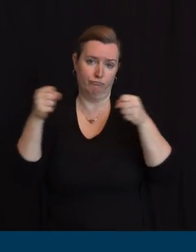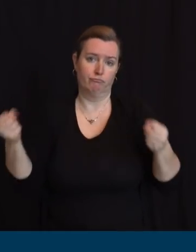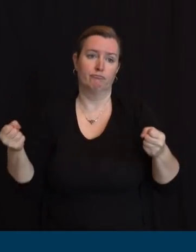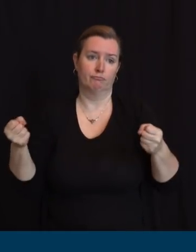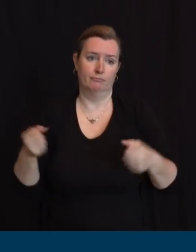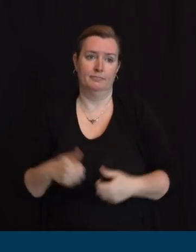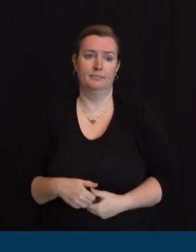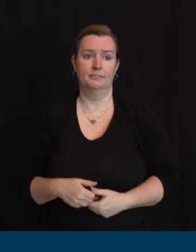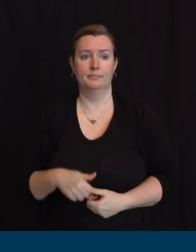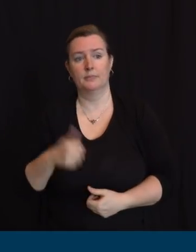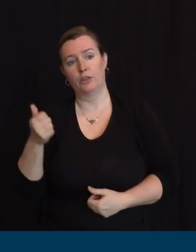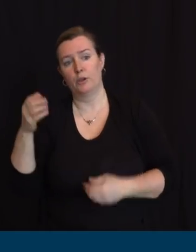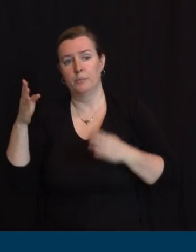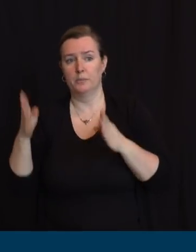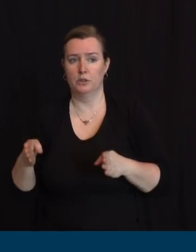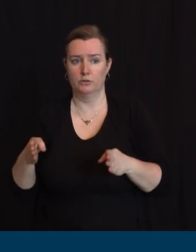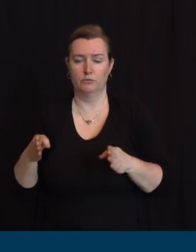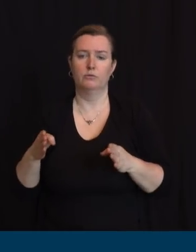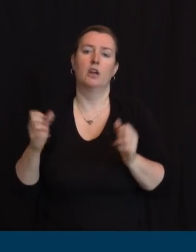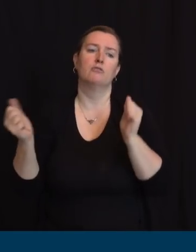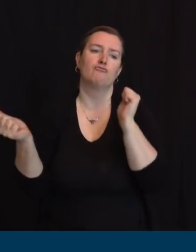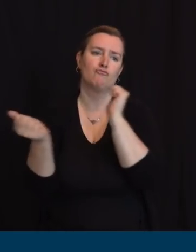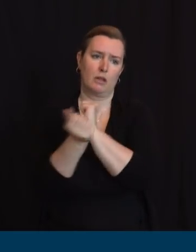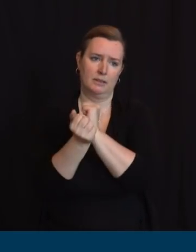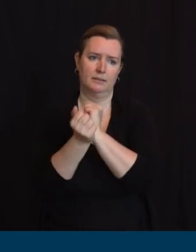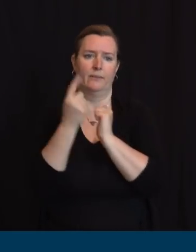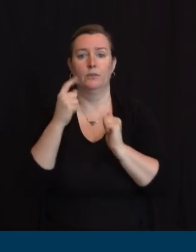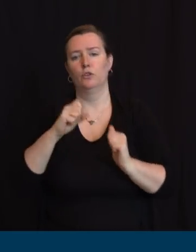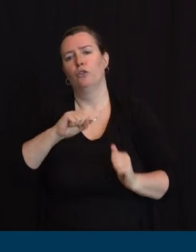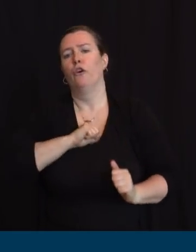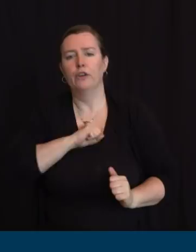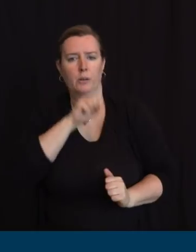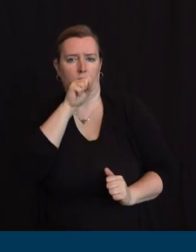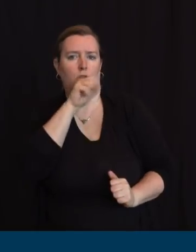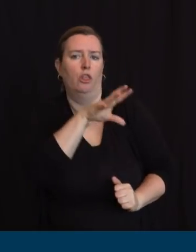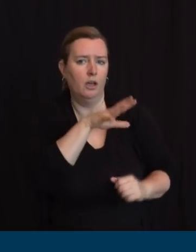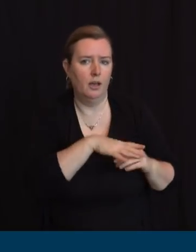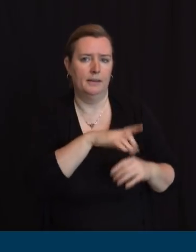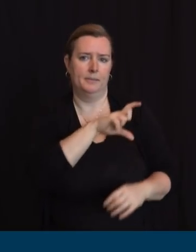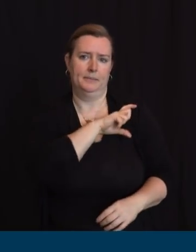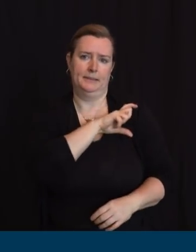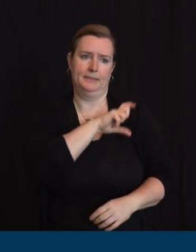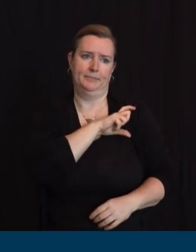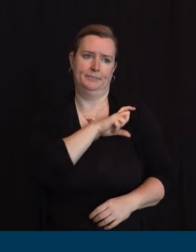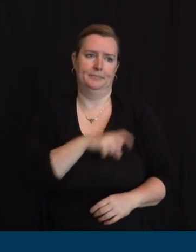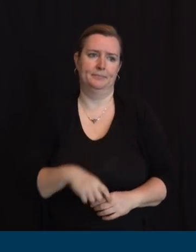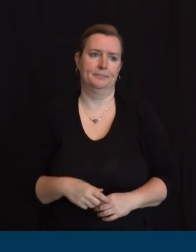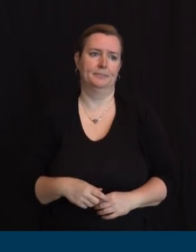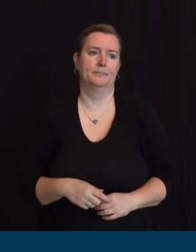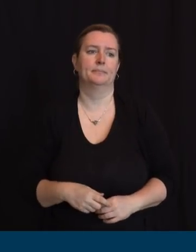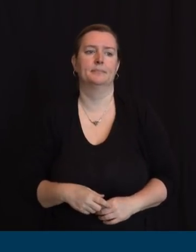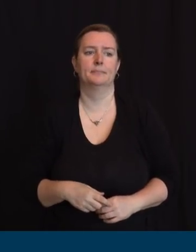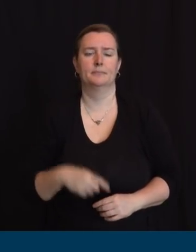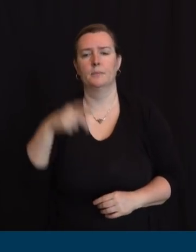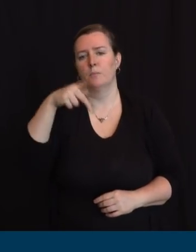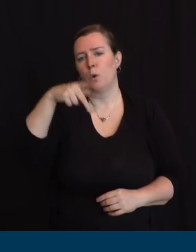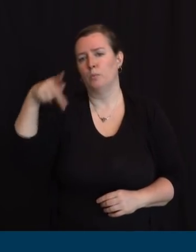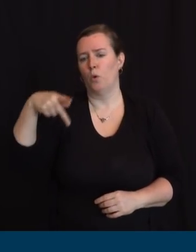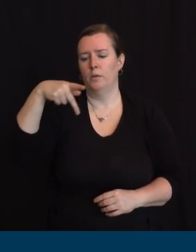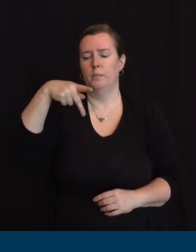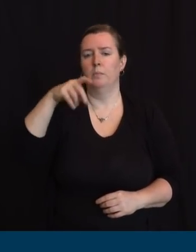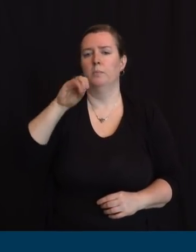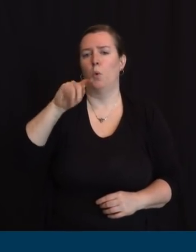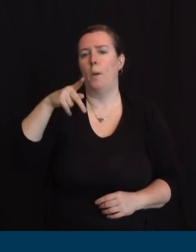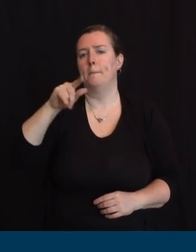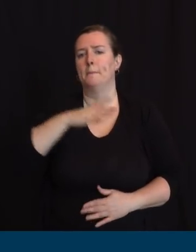officers. In Point Pleasant, a subject were cited for shutting off the power to various tenants at a motel,